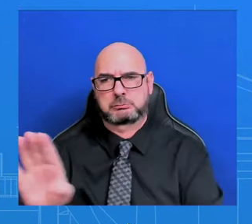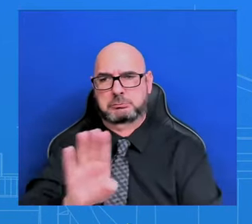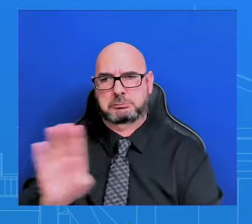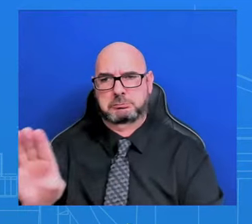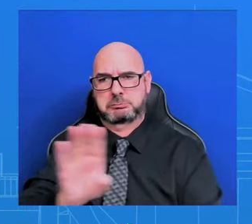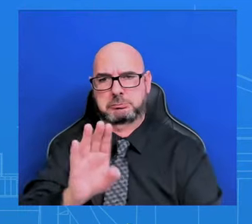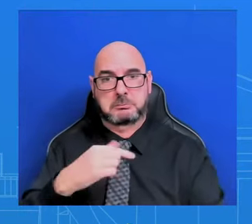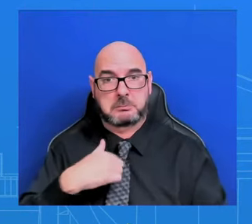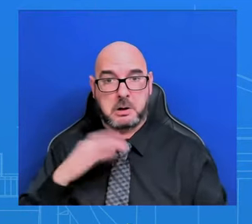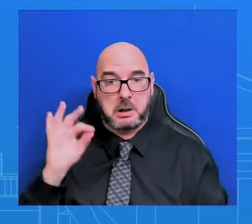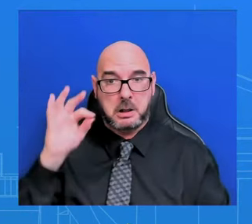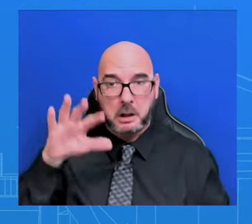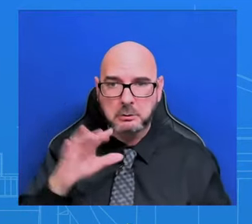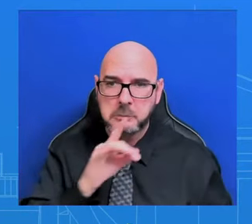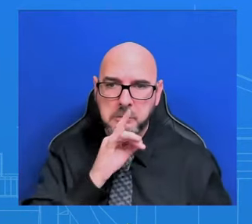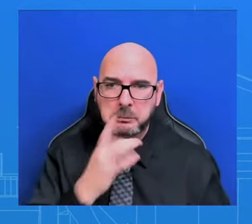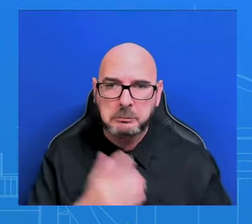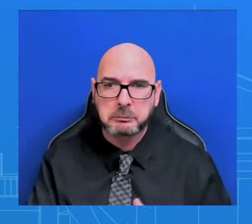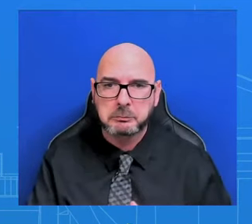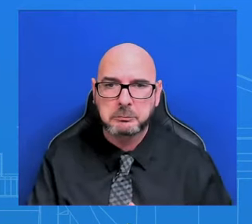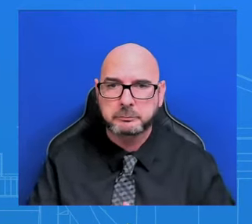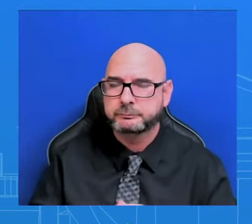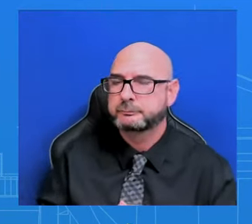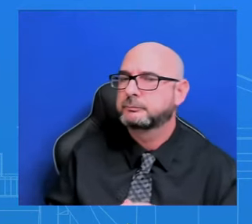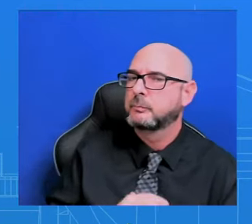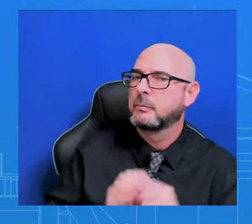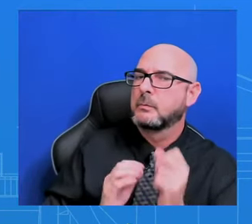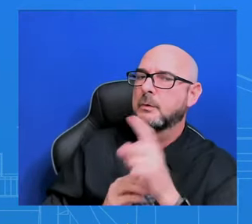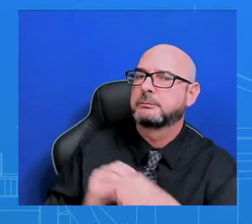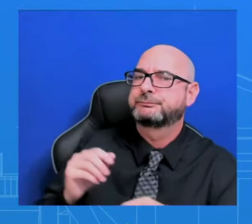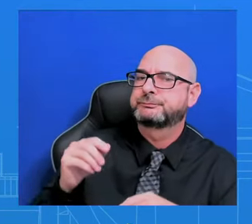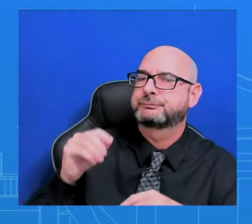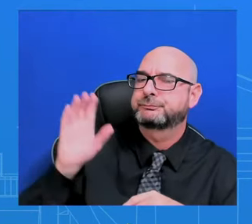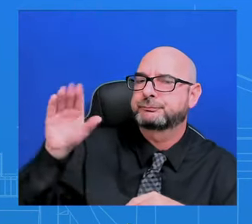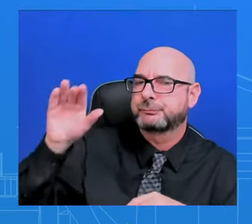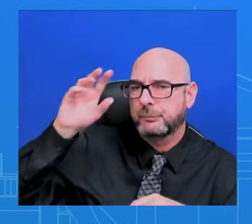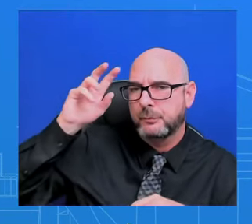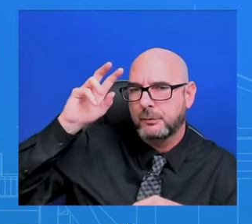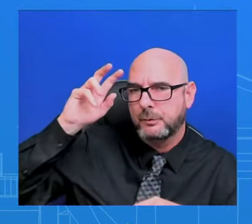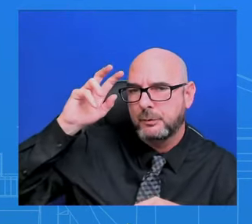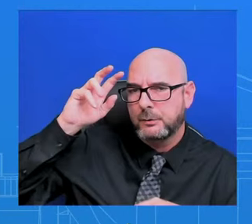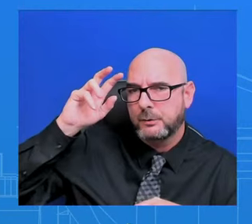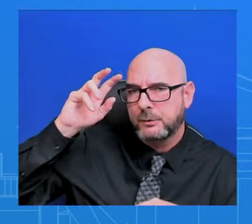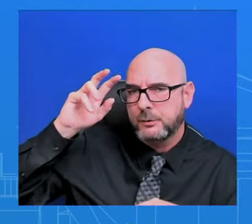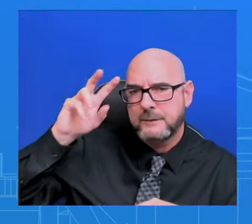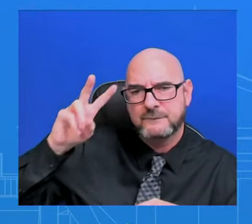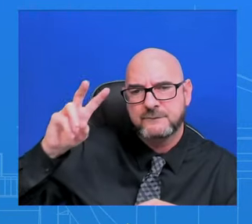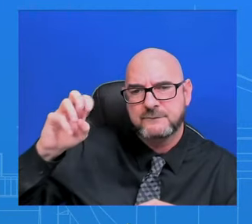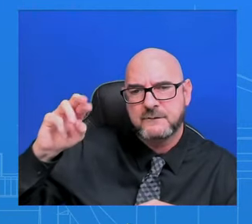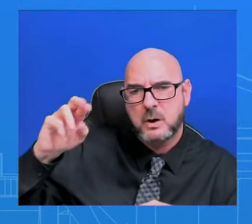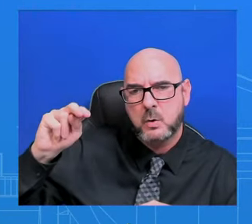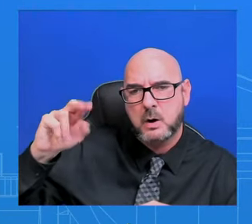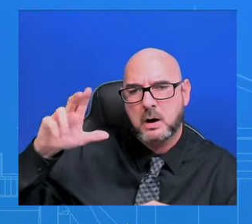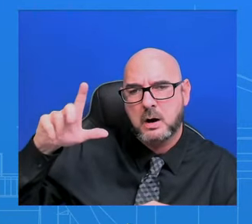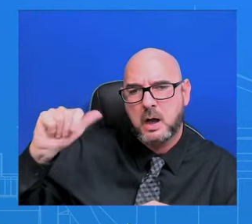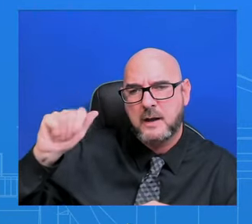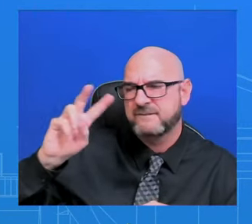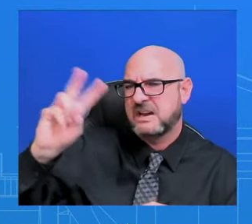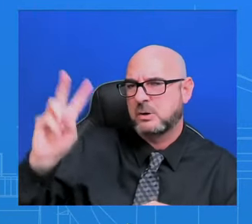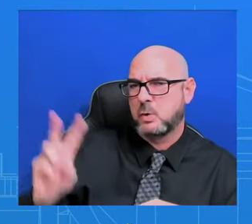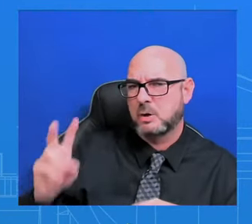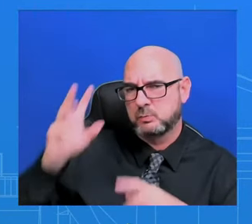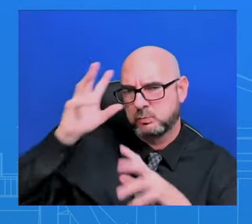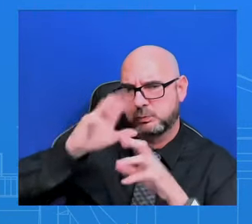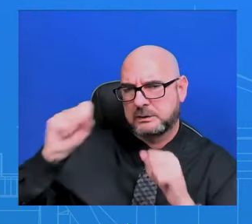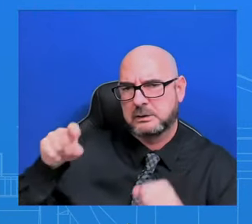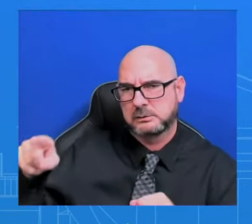Venezuelan President Maduro is accusing the U.S. of plotting to kill him, specifically the CIA and the DEA. Has the